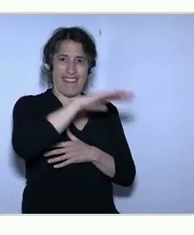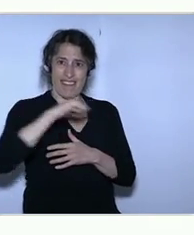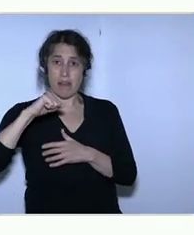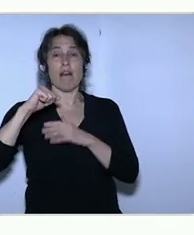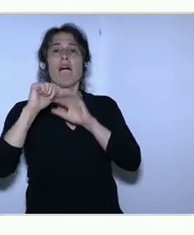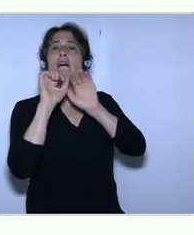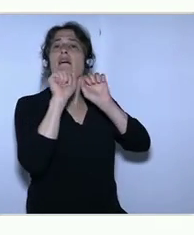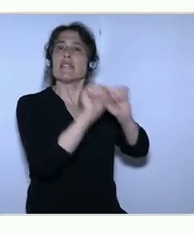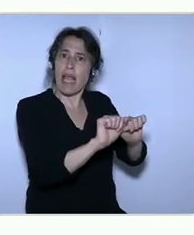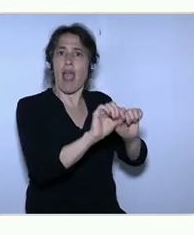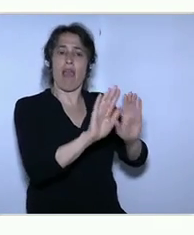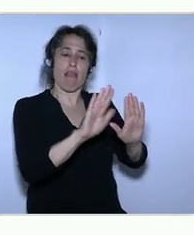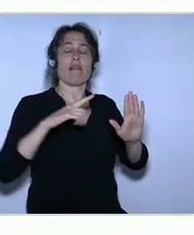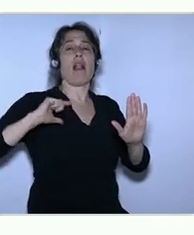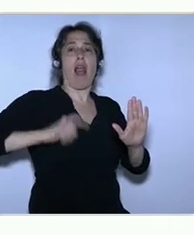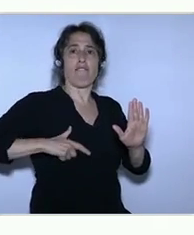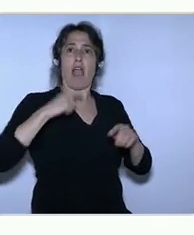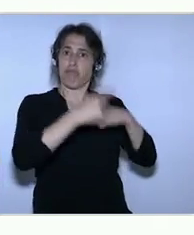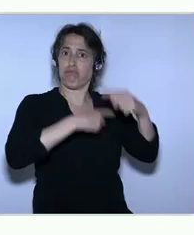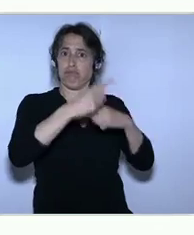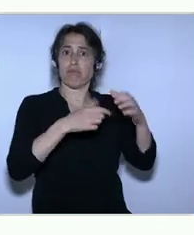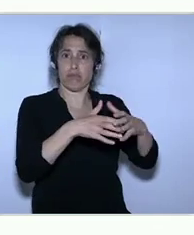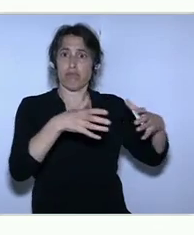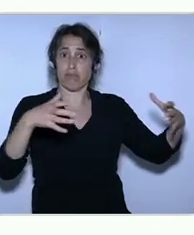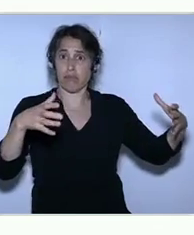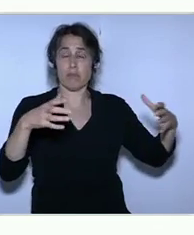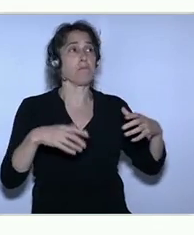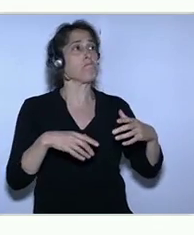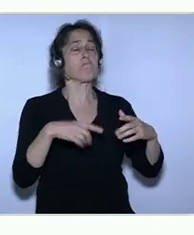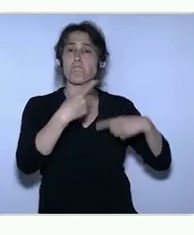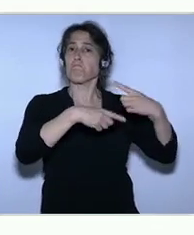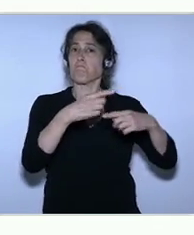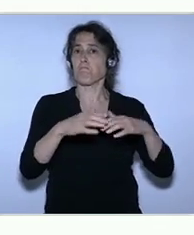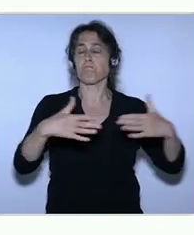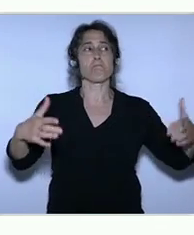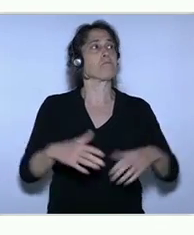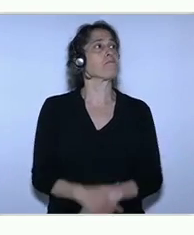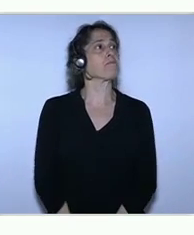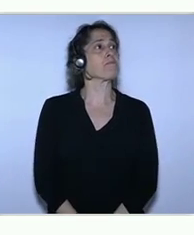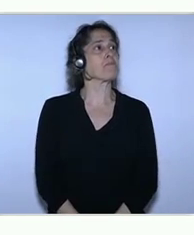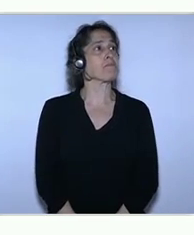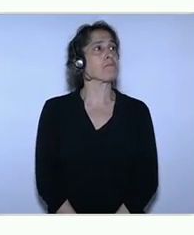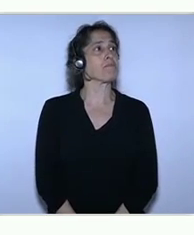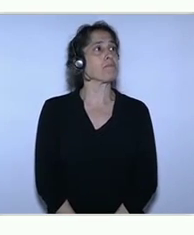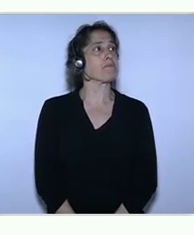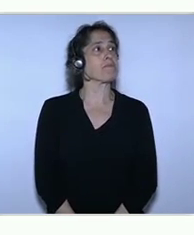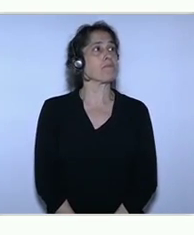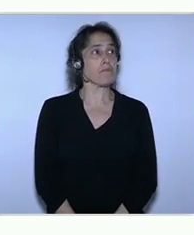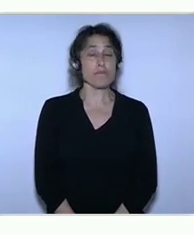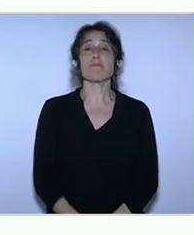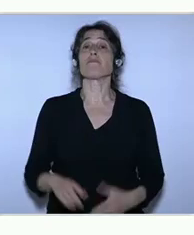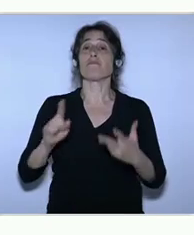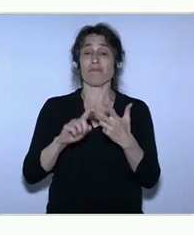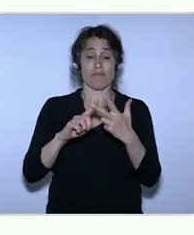And the third example, because in Tech Hub, we have mostly IT, internet, software startups, but further